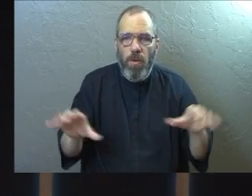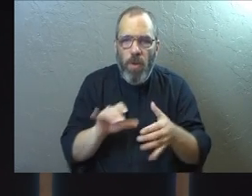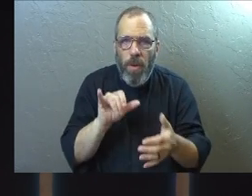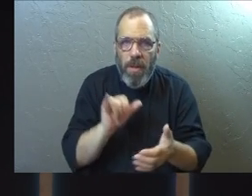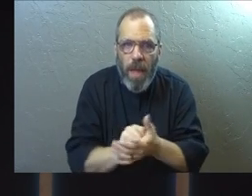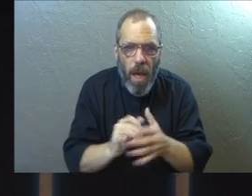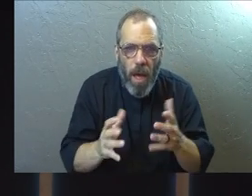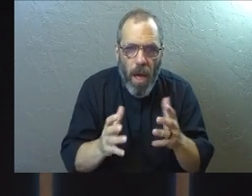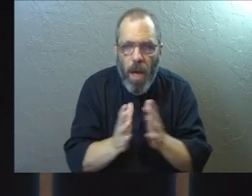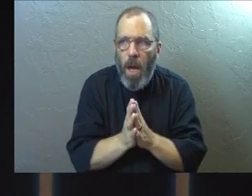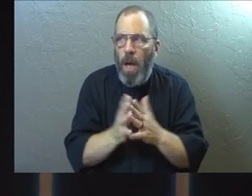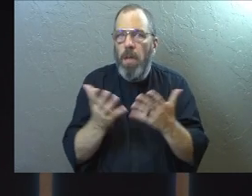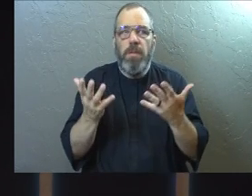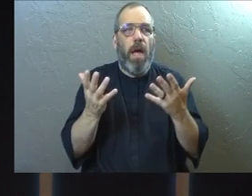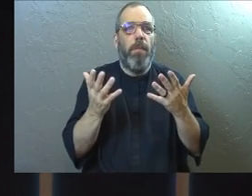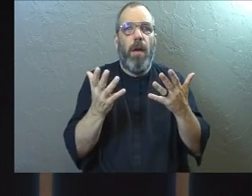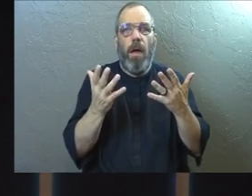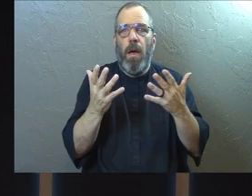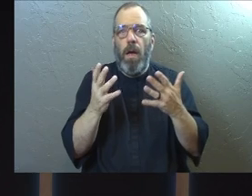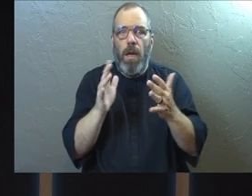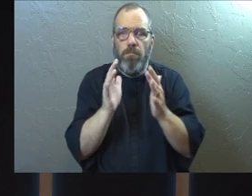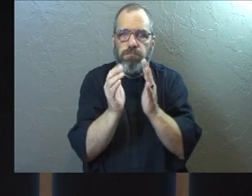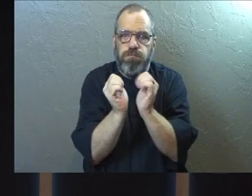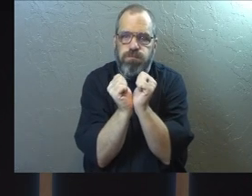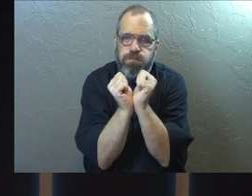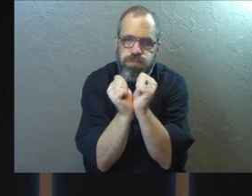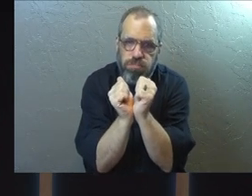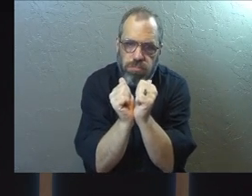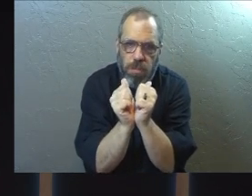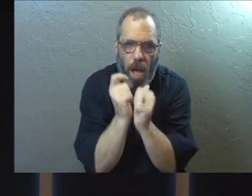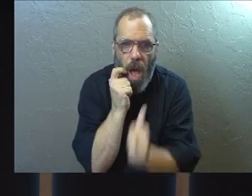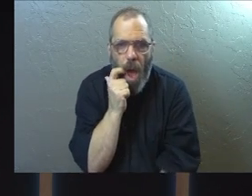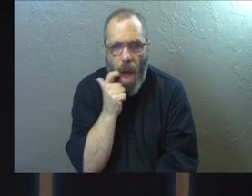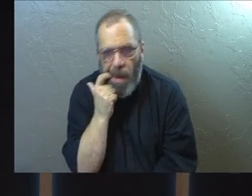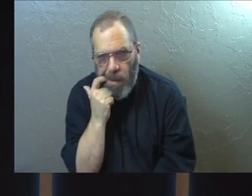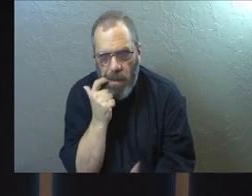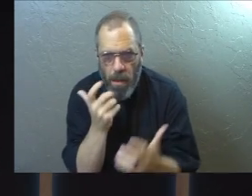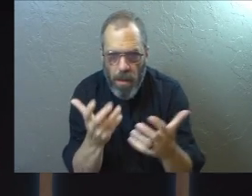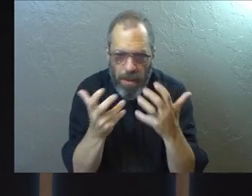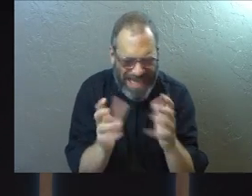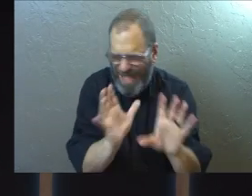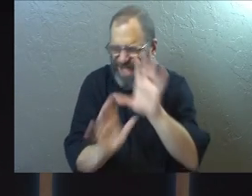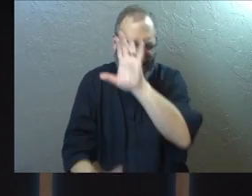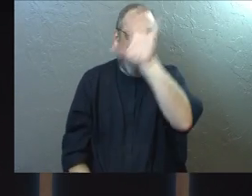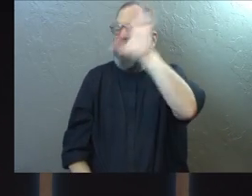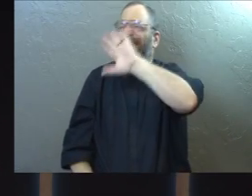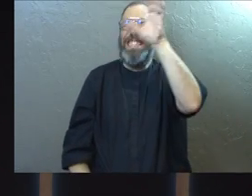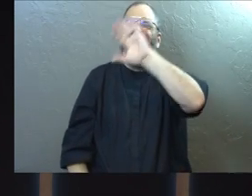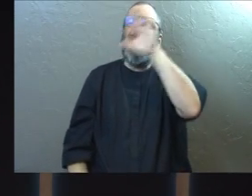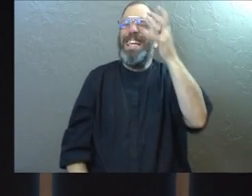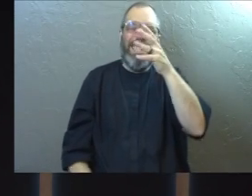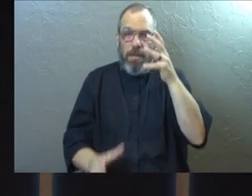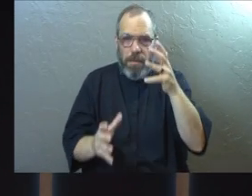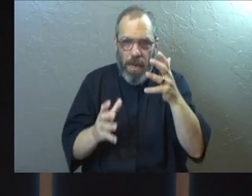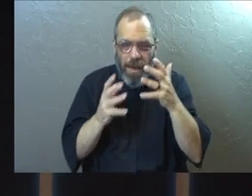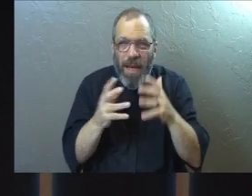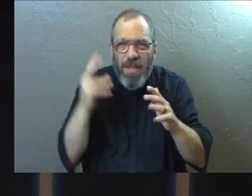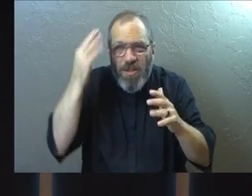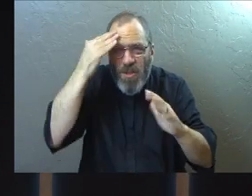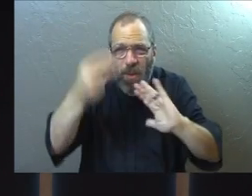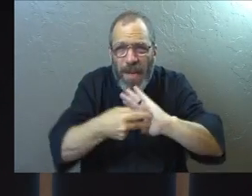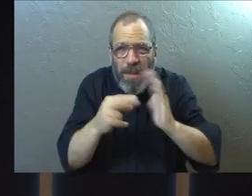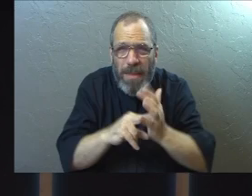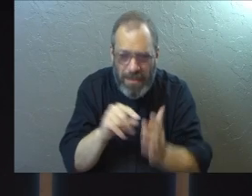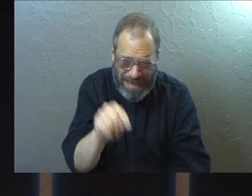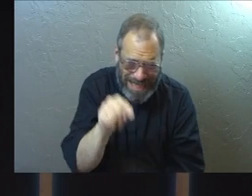Aren't you always finding yourself somehow tied to this thing, and you can't get free no matter how much you've wanted to get free? Do you see what he's saying